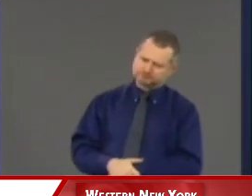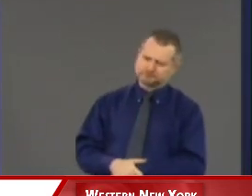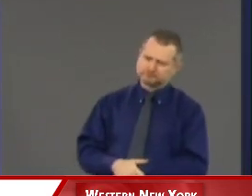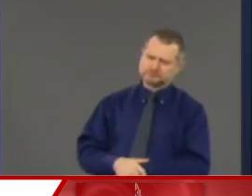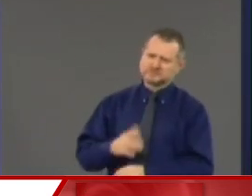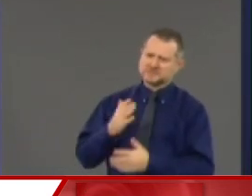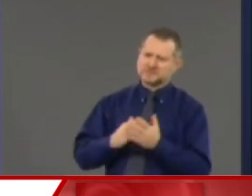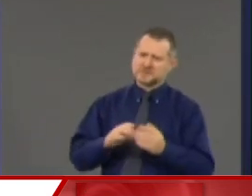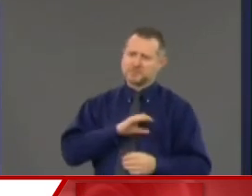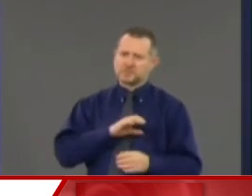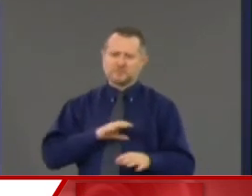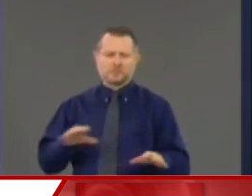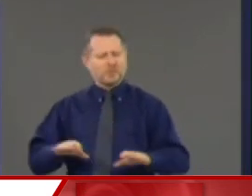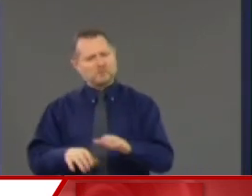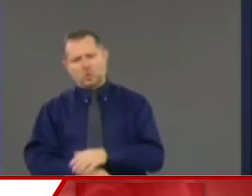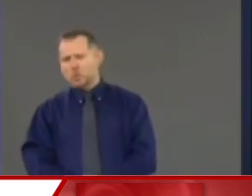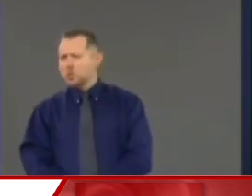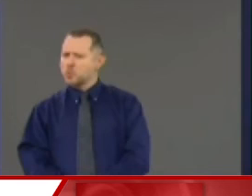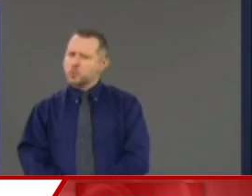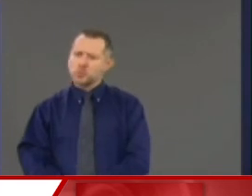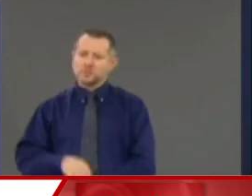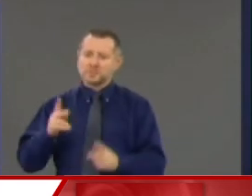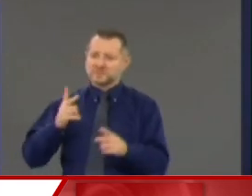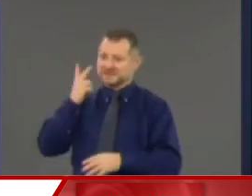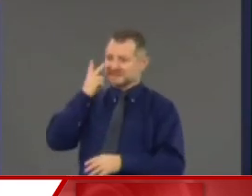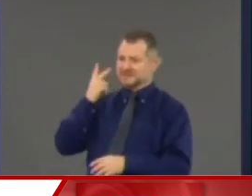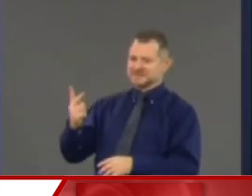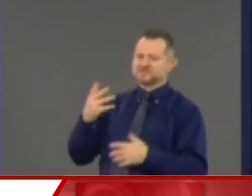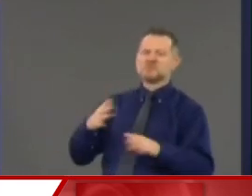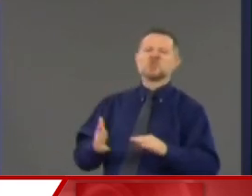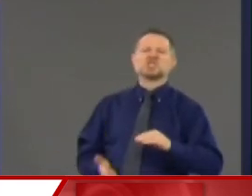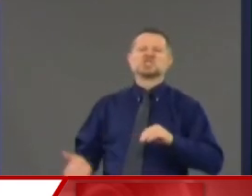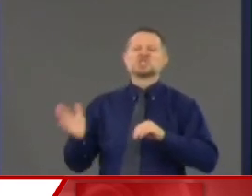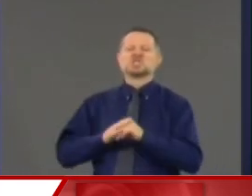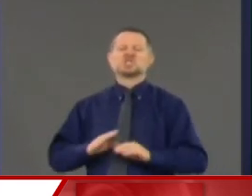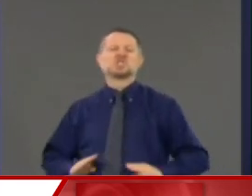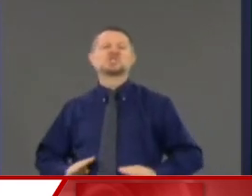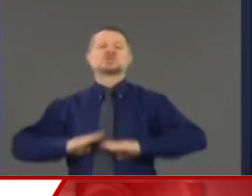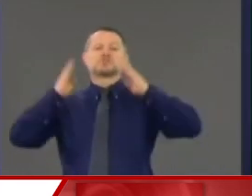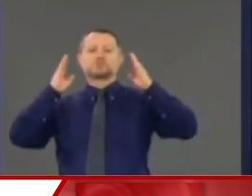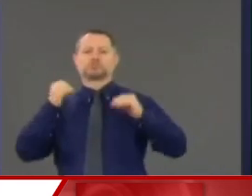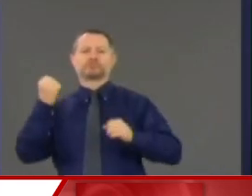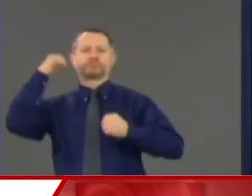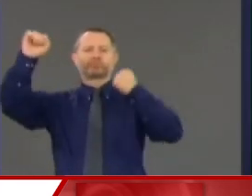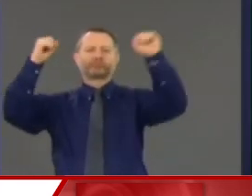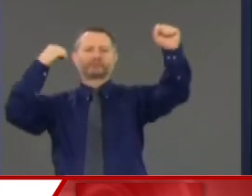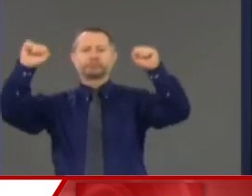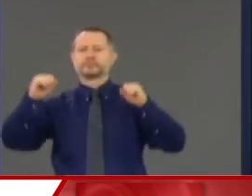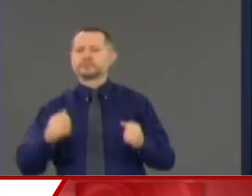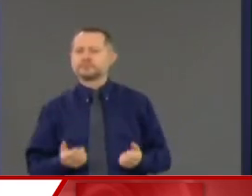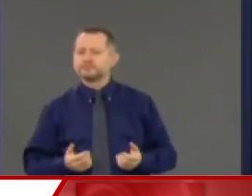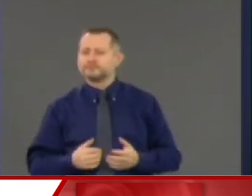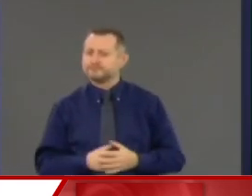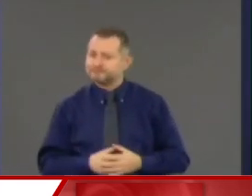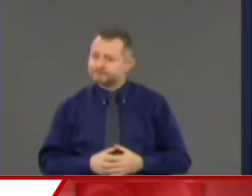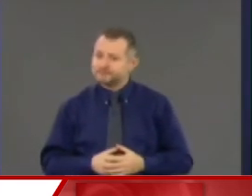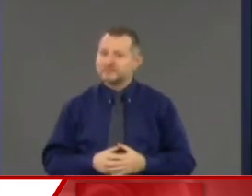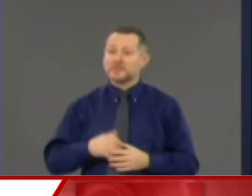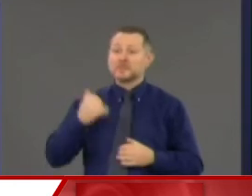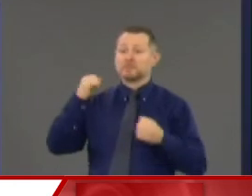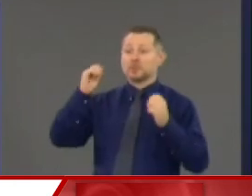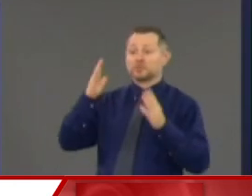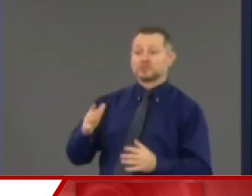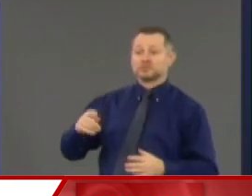videos have inflamed the community. I believe the protesters have been